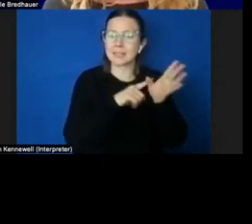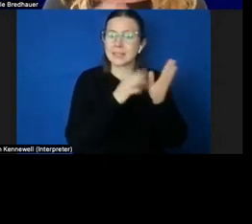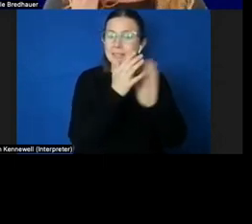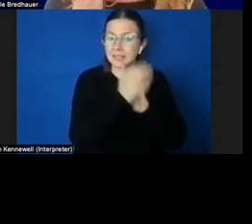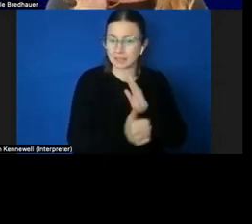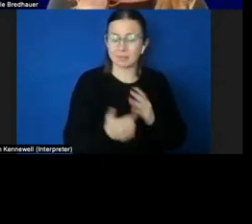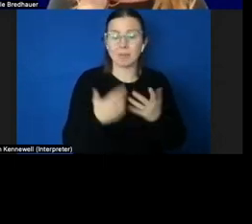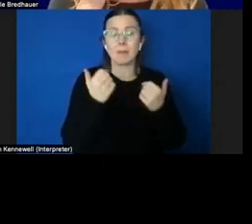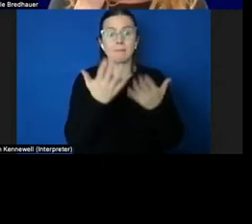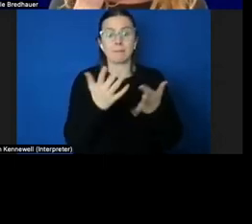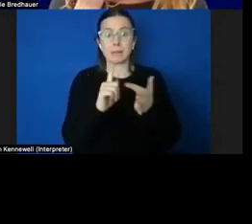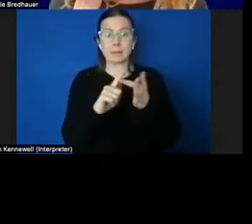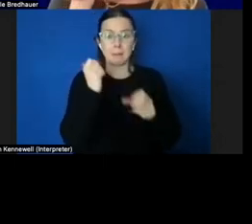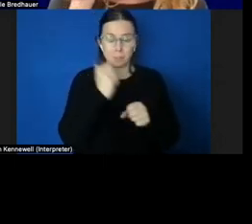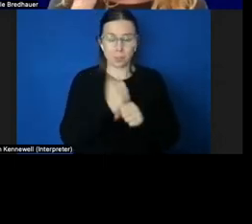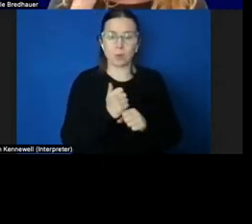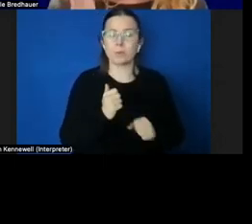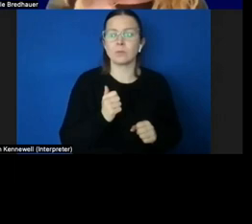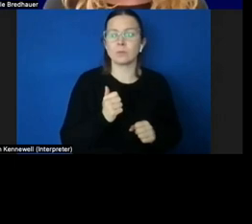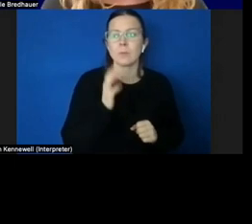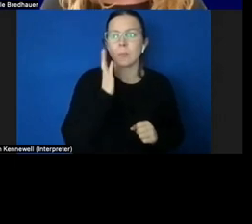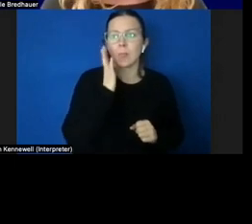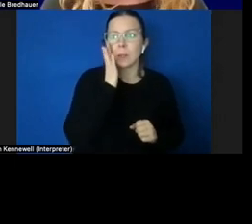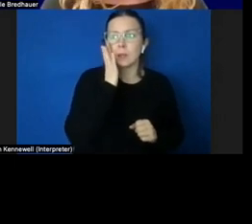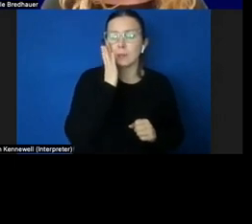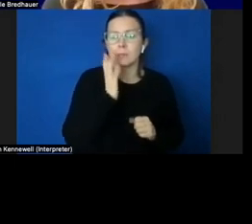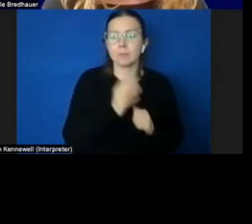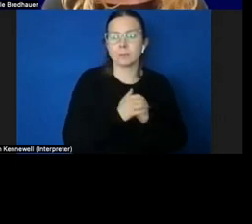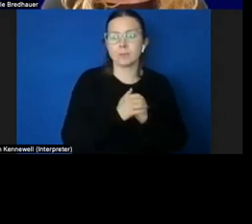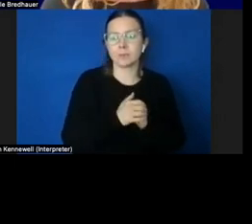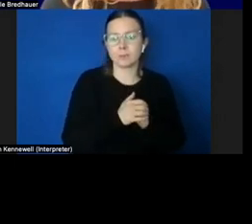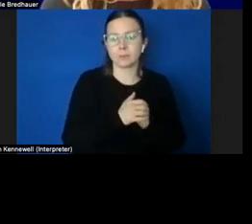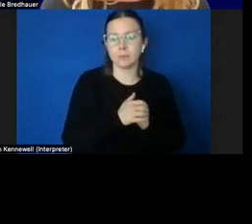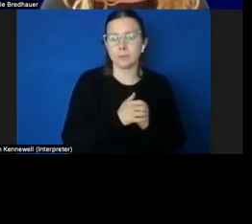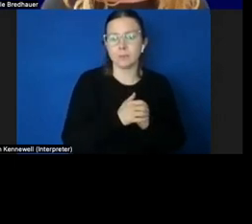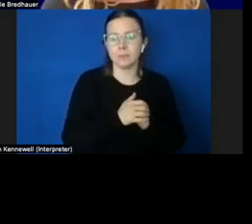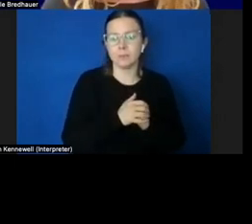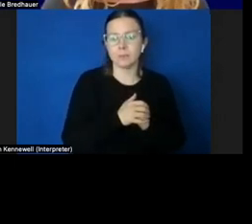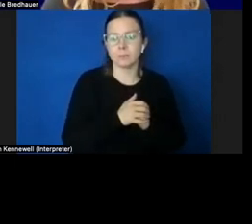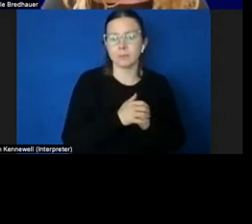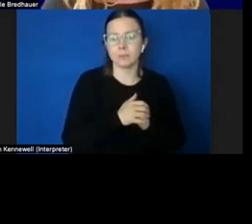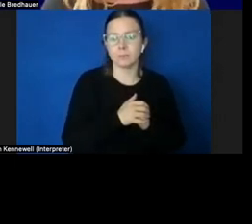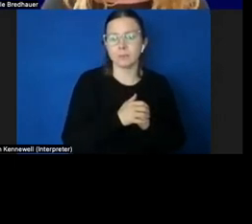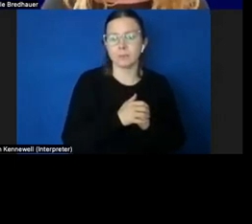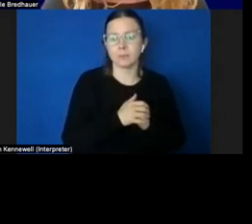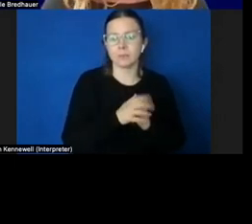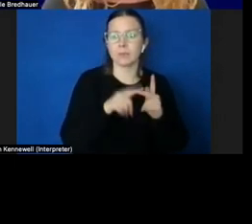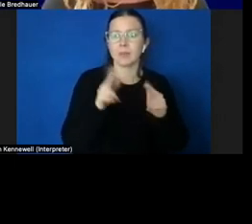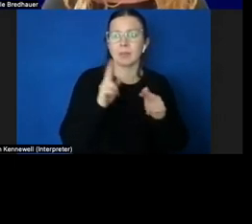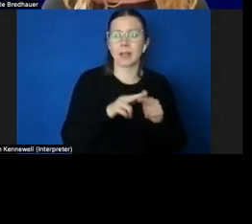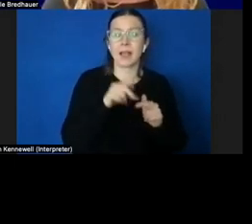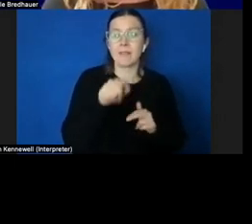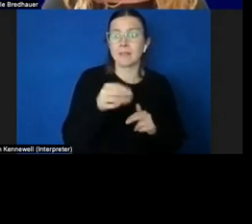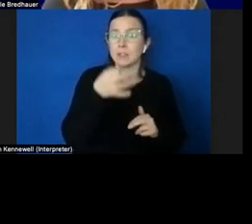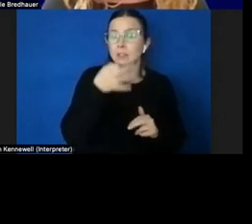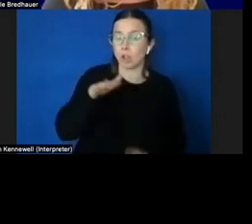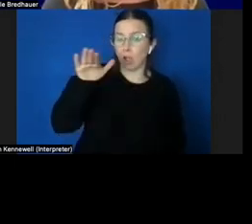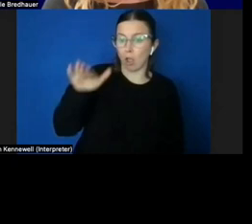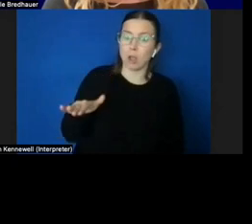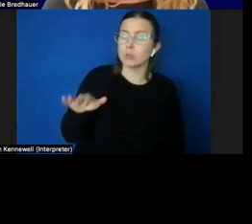example, if a child is not moving,